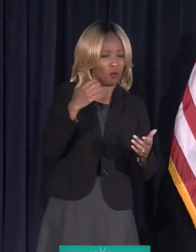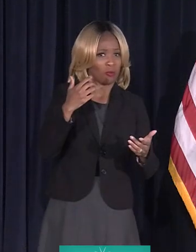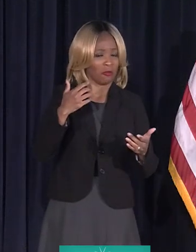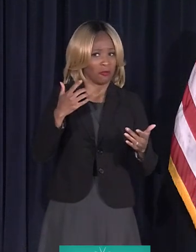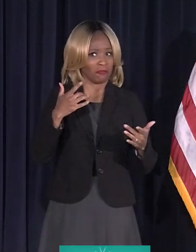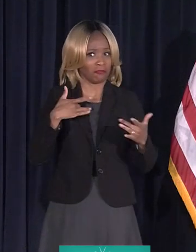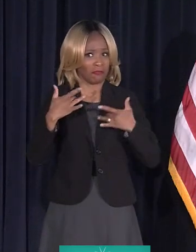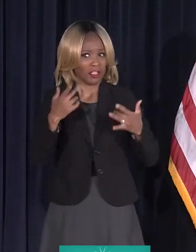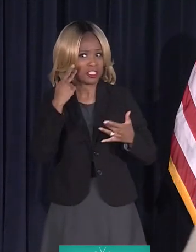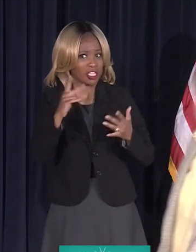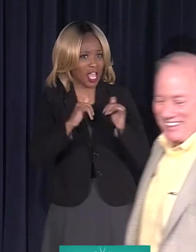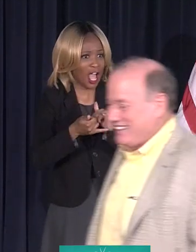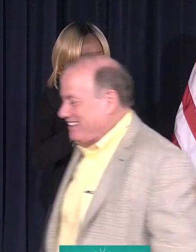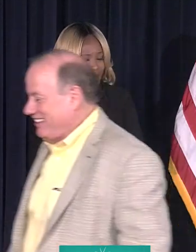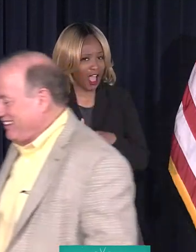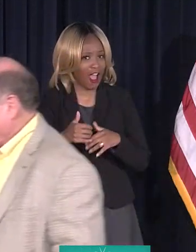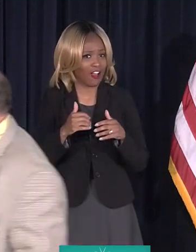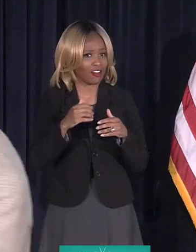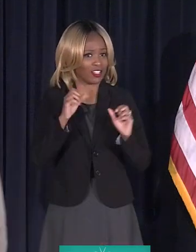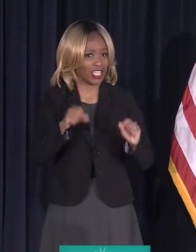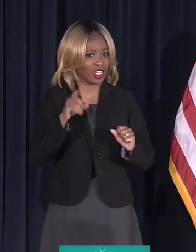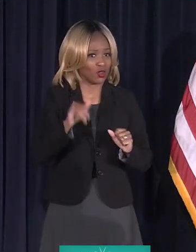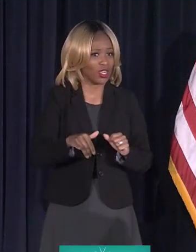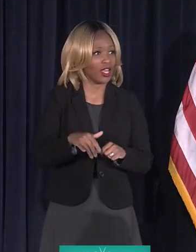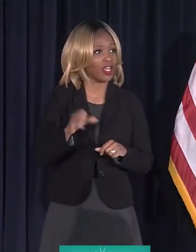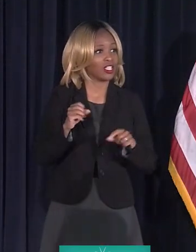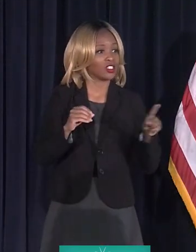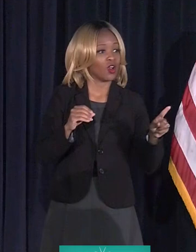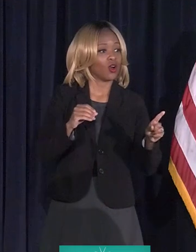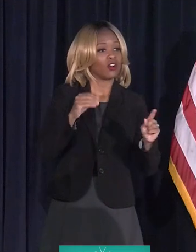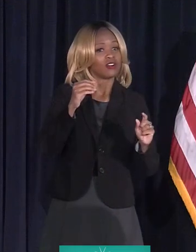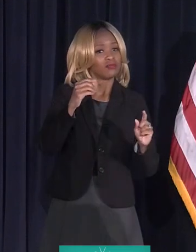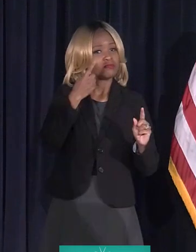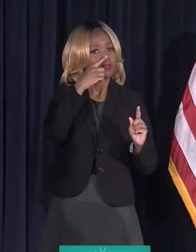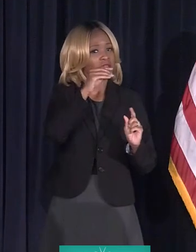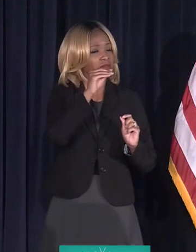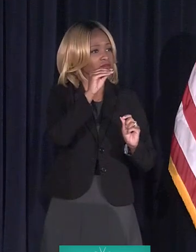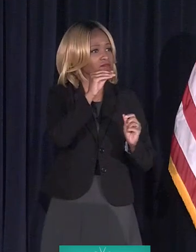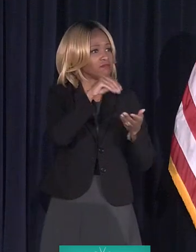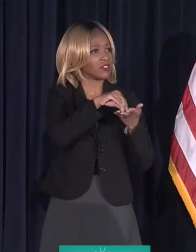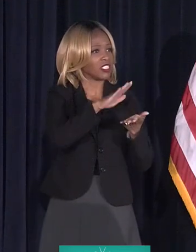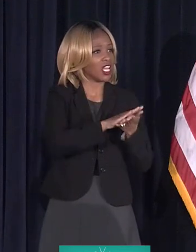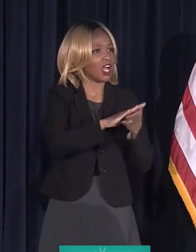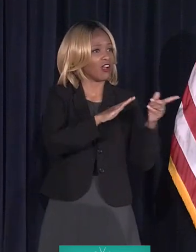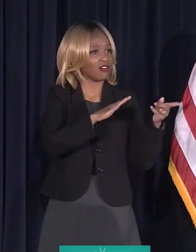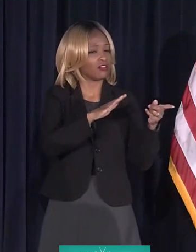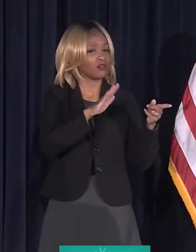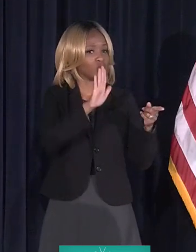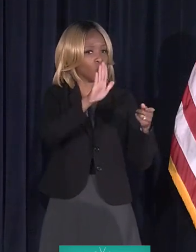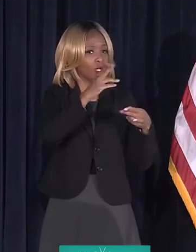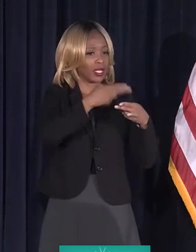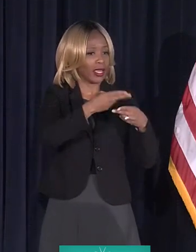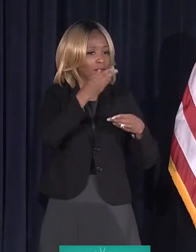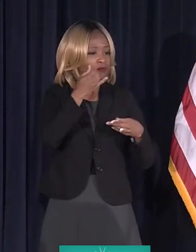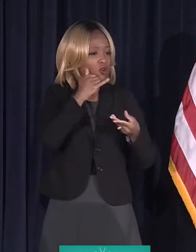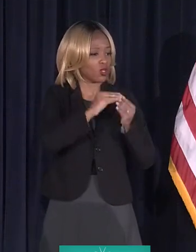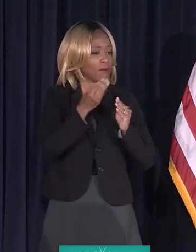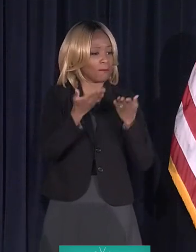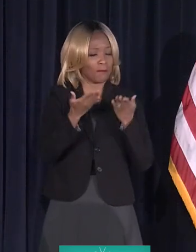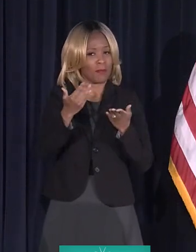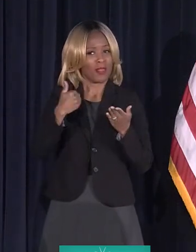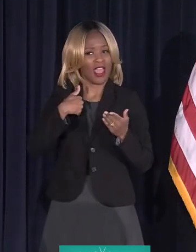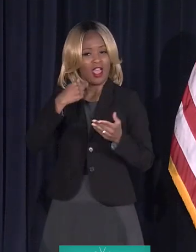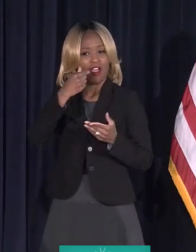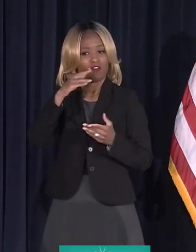Oh, my goodness. If we can just get your contact information, there may be a grant that we can, it's called the Choice Grant. We'll